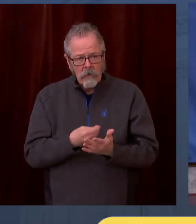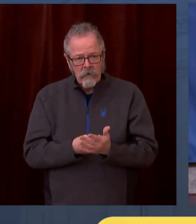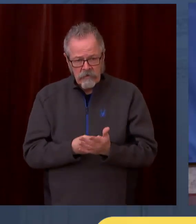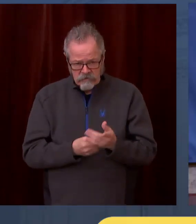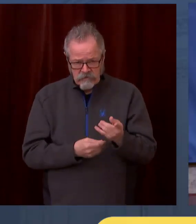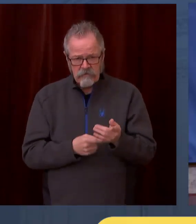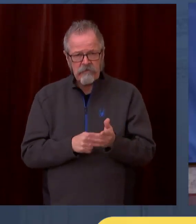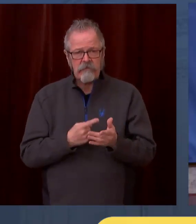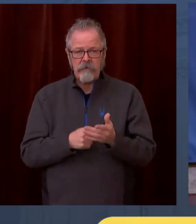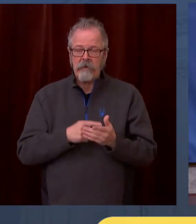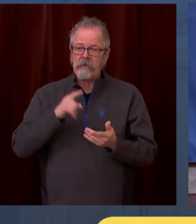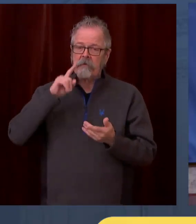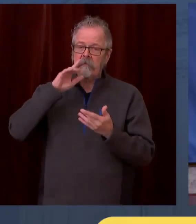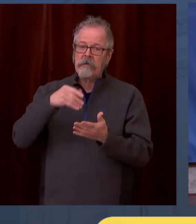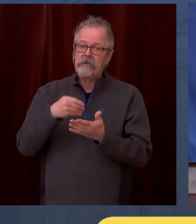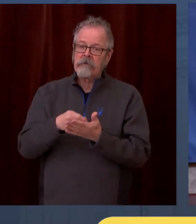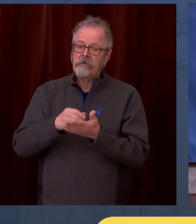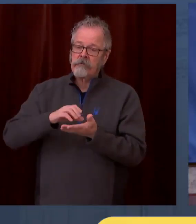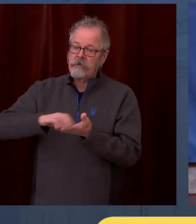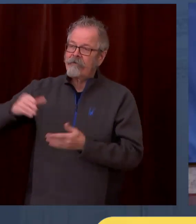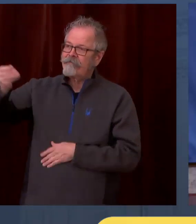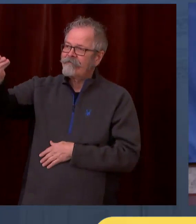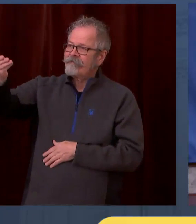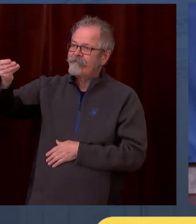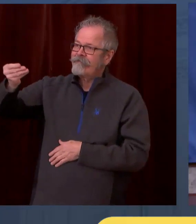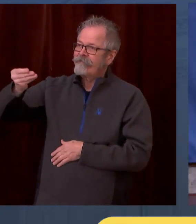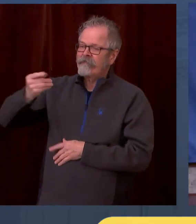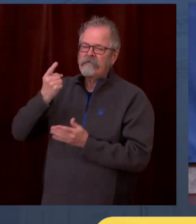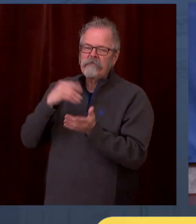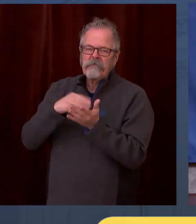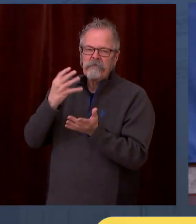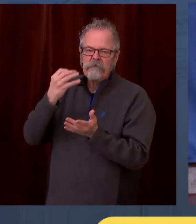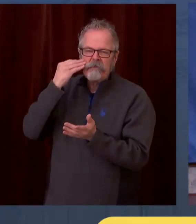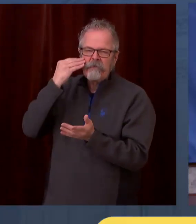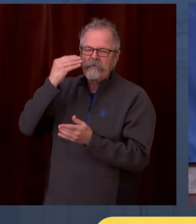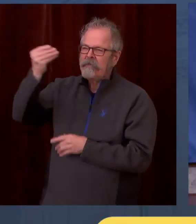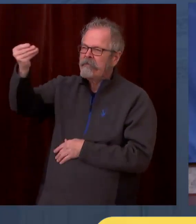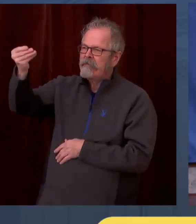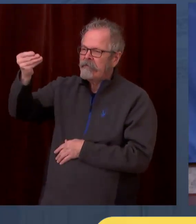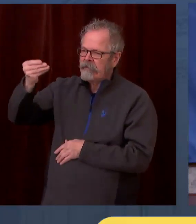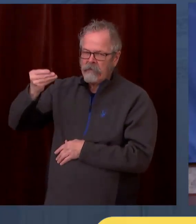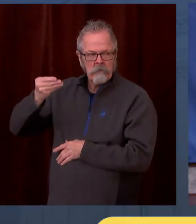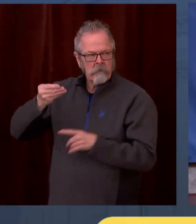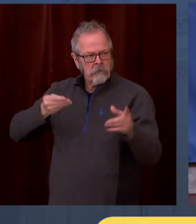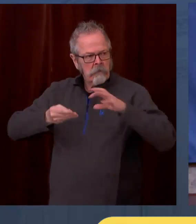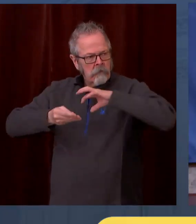supports right now. There's no other way to look at it. I'm glad we were able to take these measures.